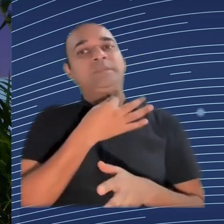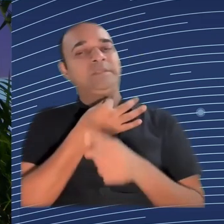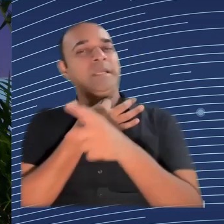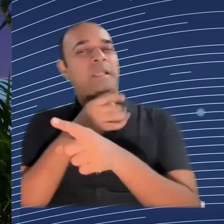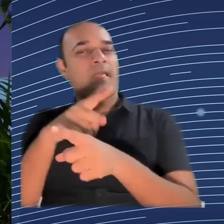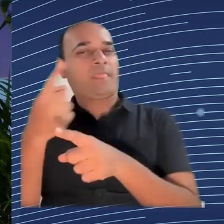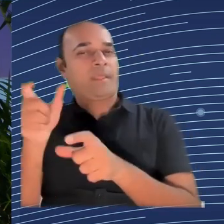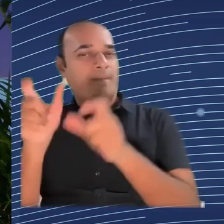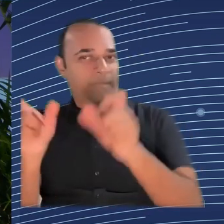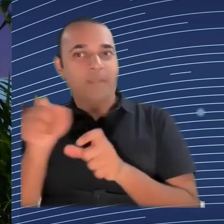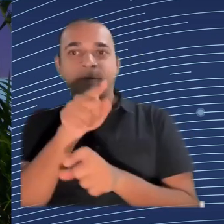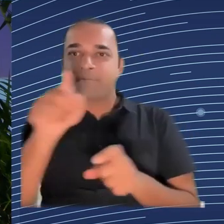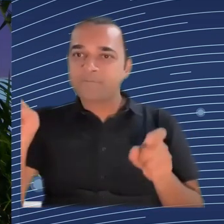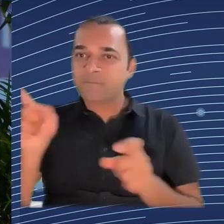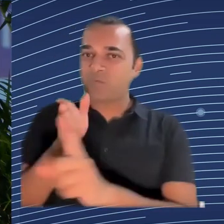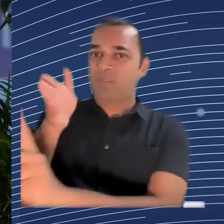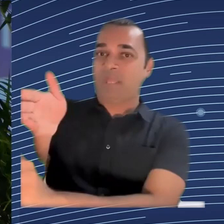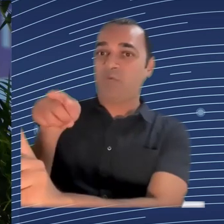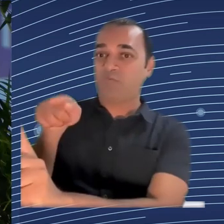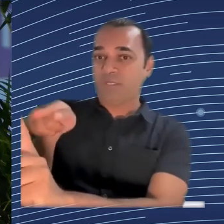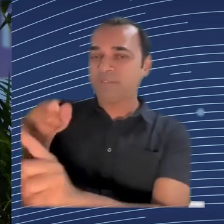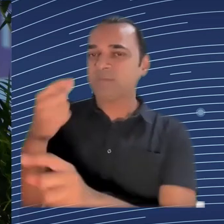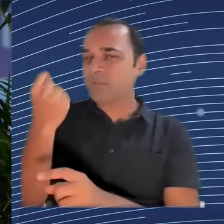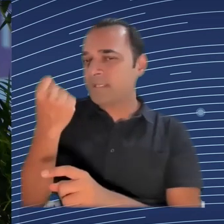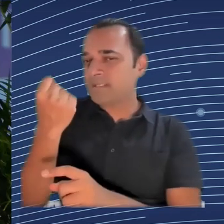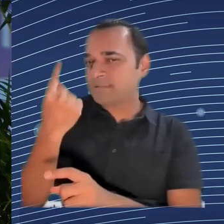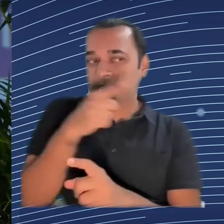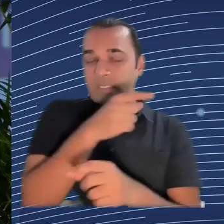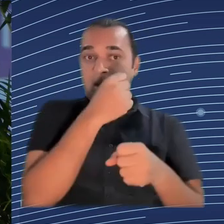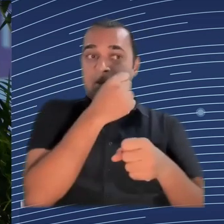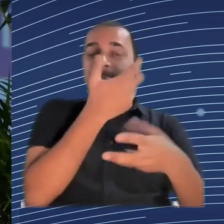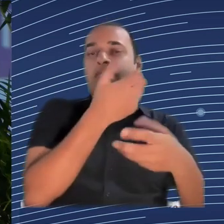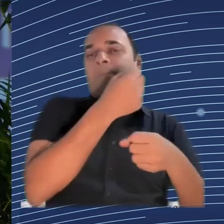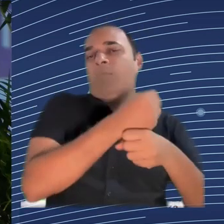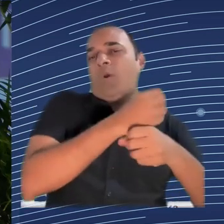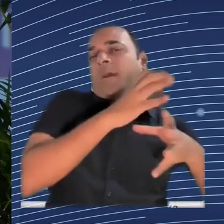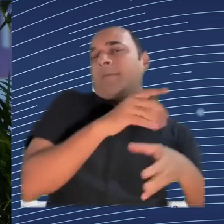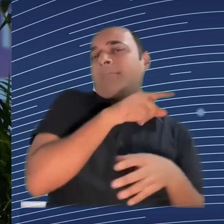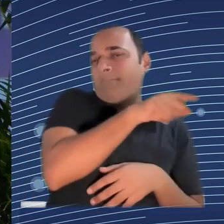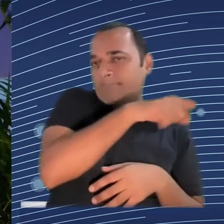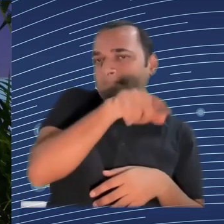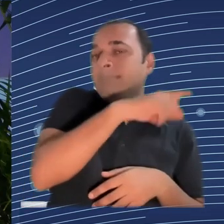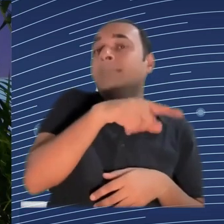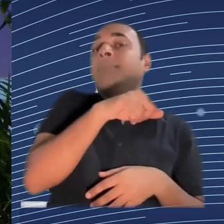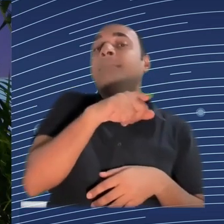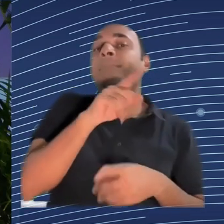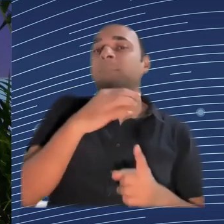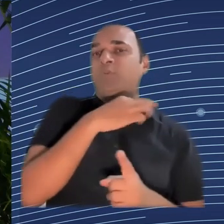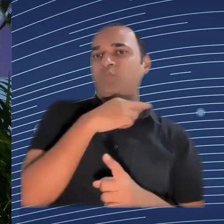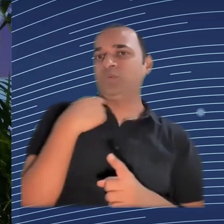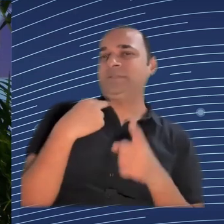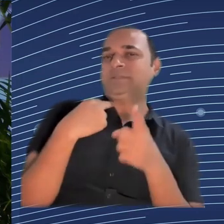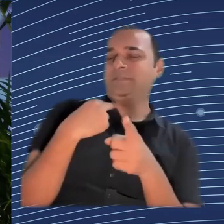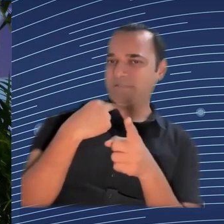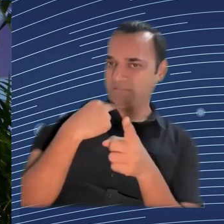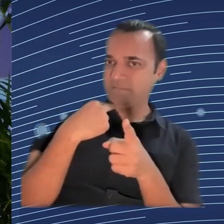information, it's consultation. And at the end of the day, there should be decisions whether or not, if the risks are there and there is no means to